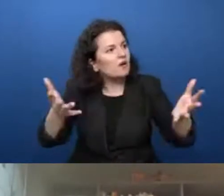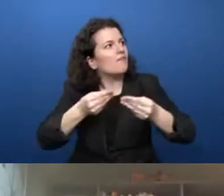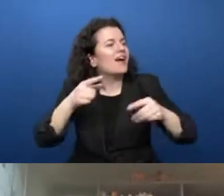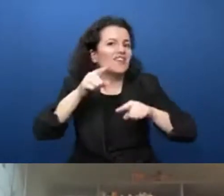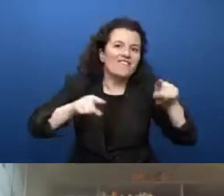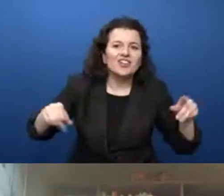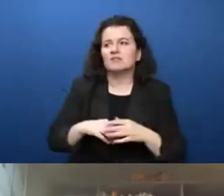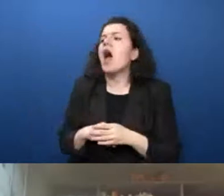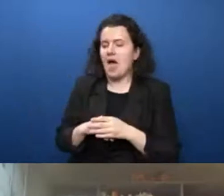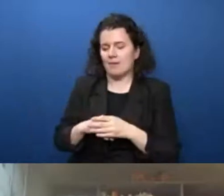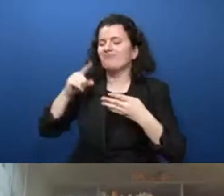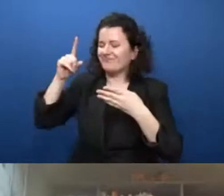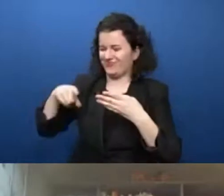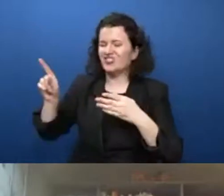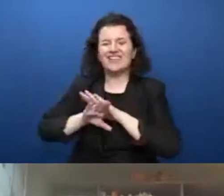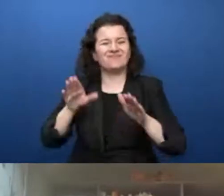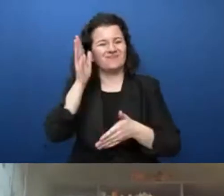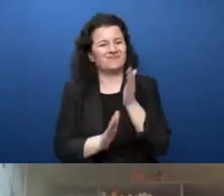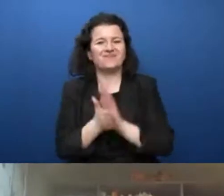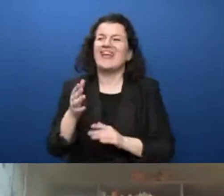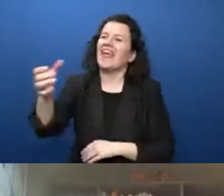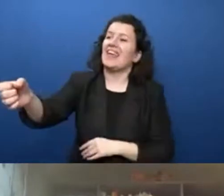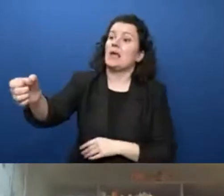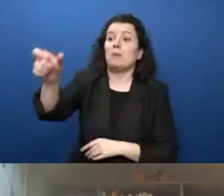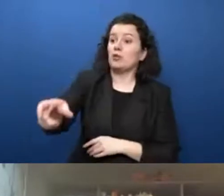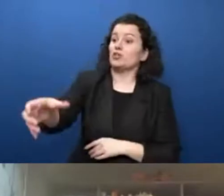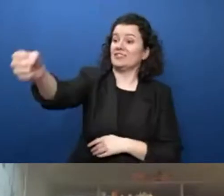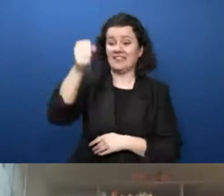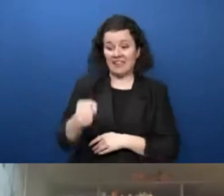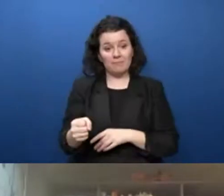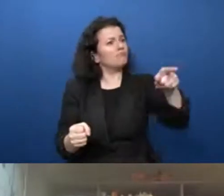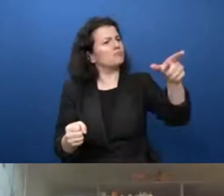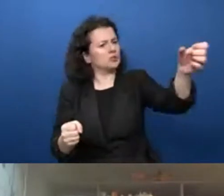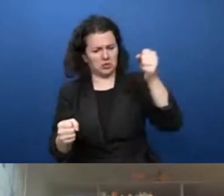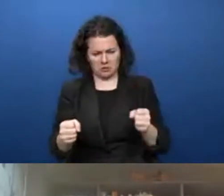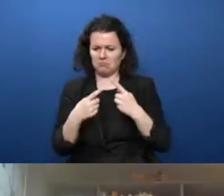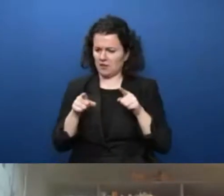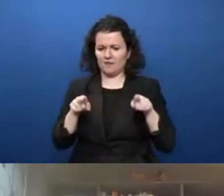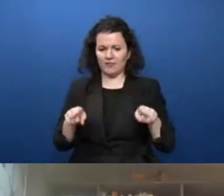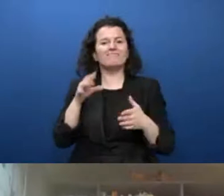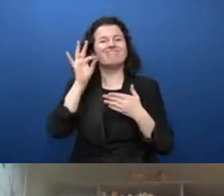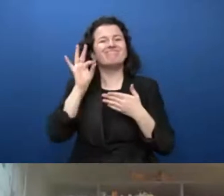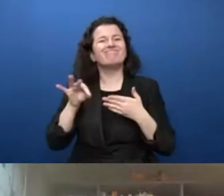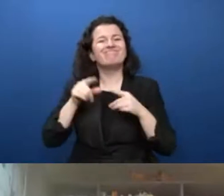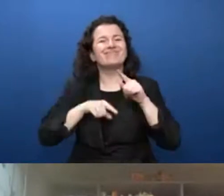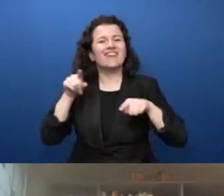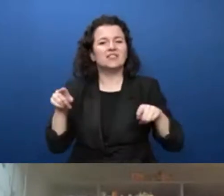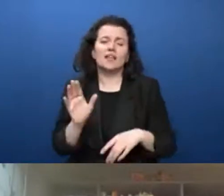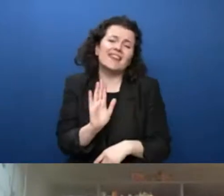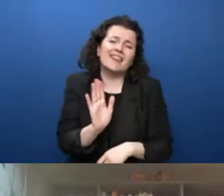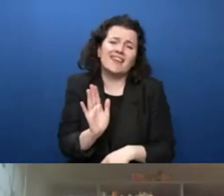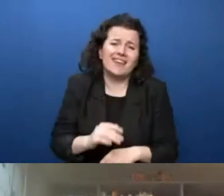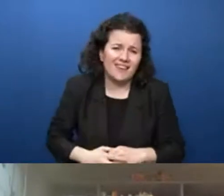It's not just a, oh, we have this person on the team. We have this person on the team. We have to recognize that diversity is about a person's